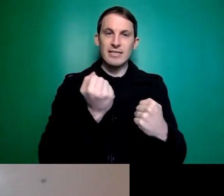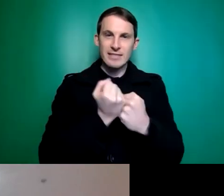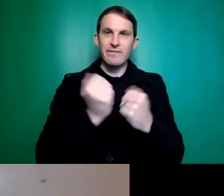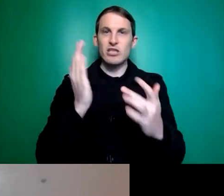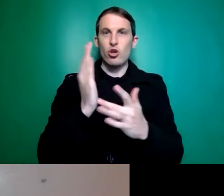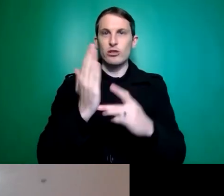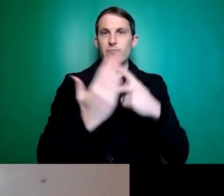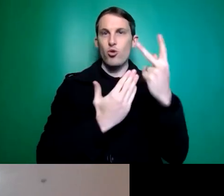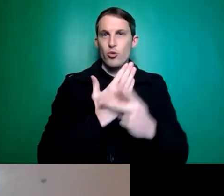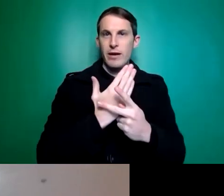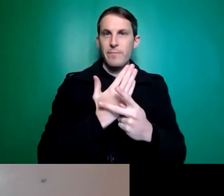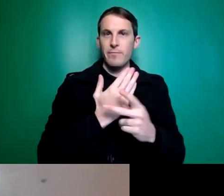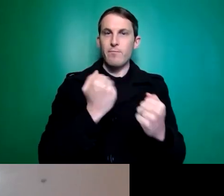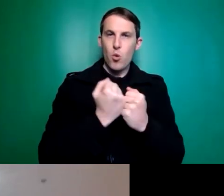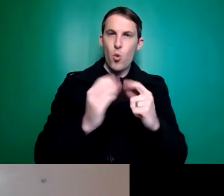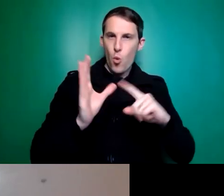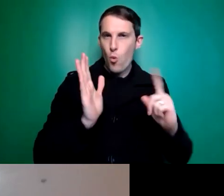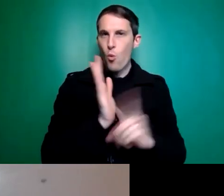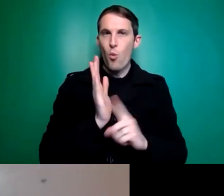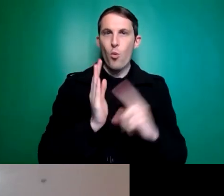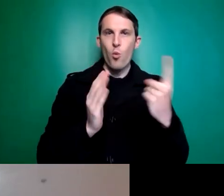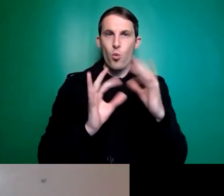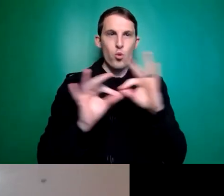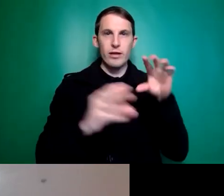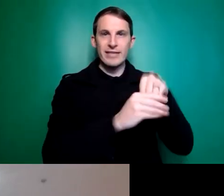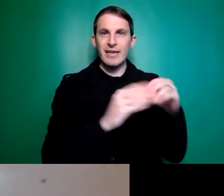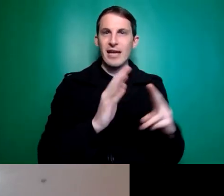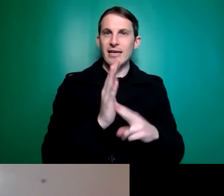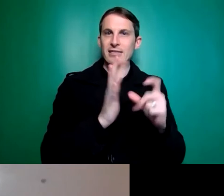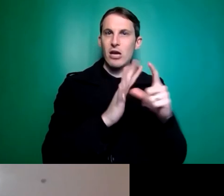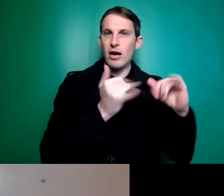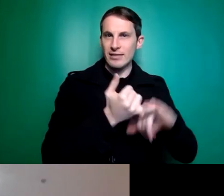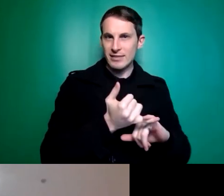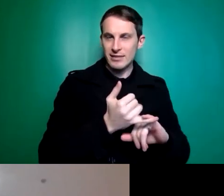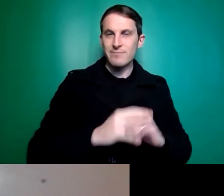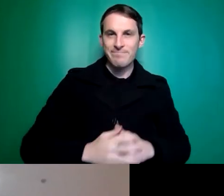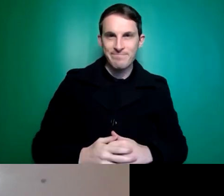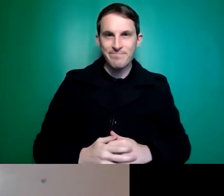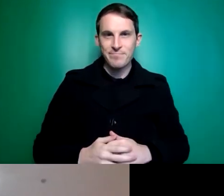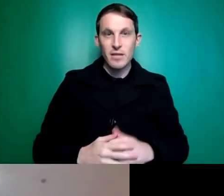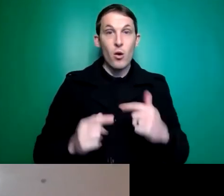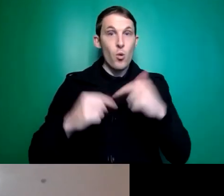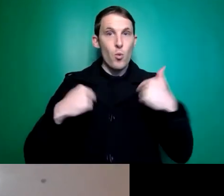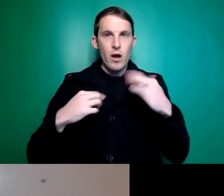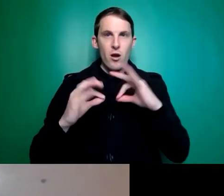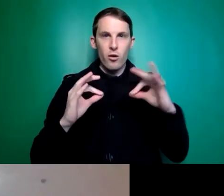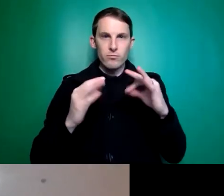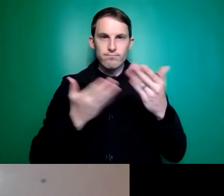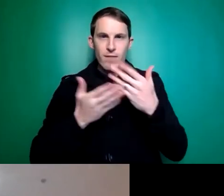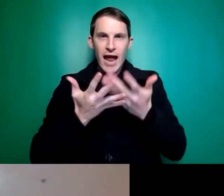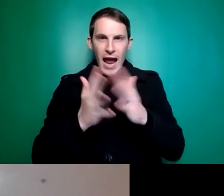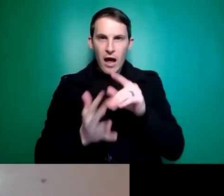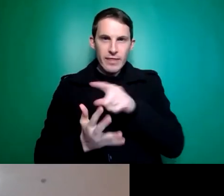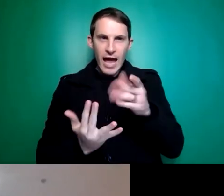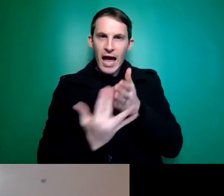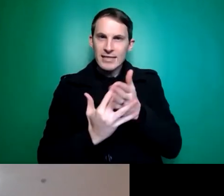who are excluded from the NDIS. And we didn't really delve into how people access funding in the panel discussion, Graham,